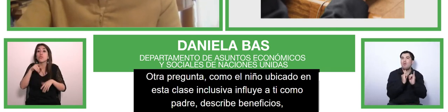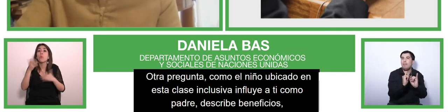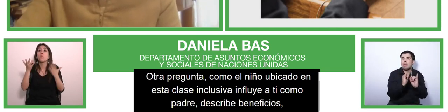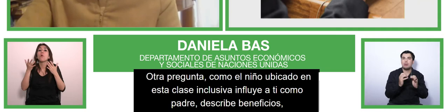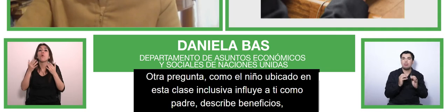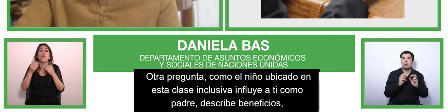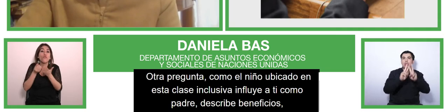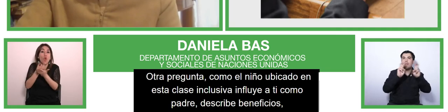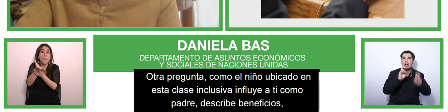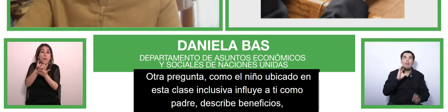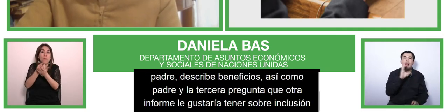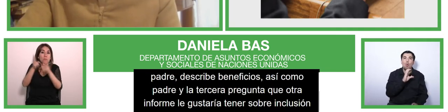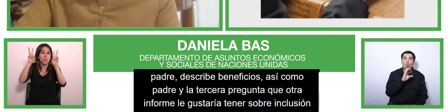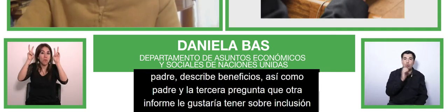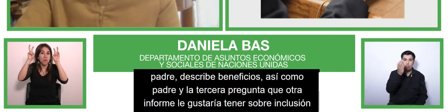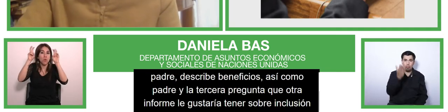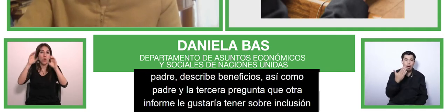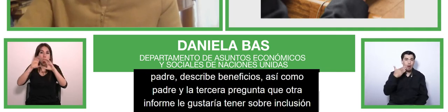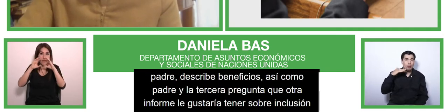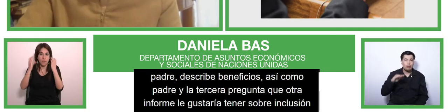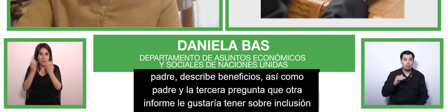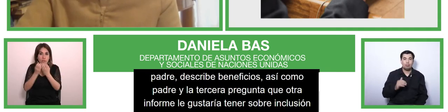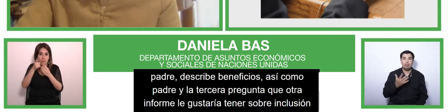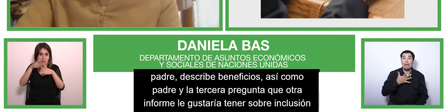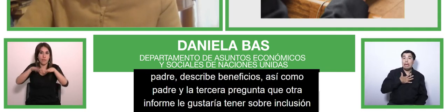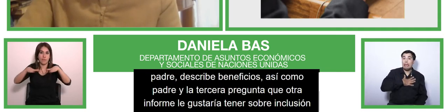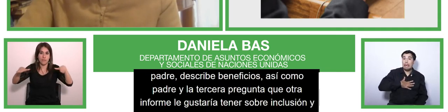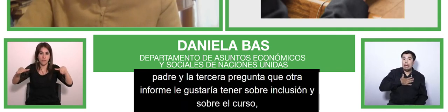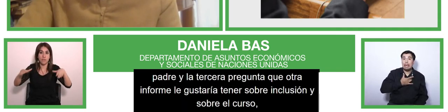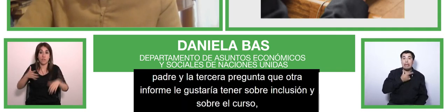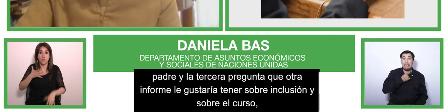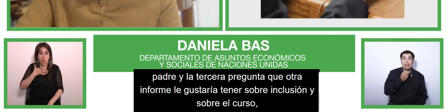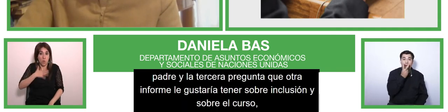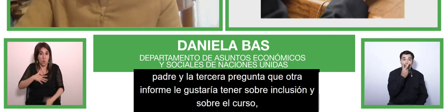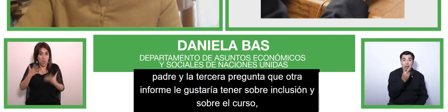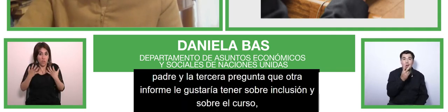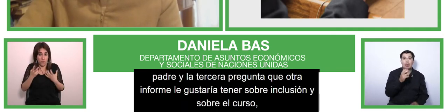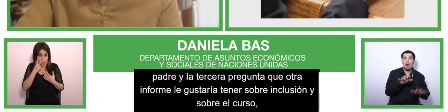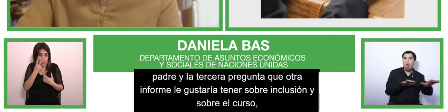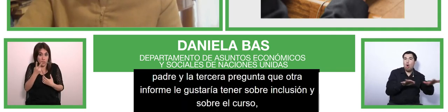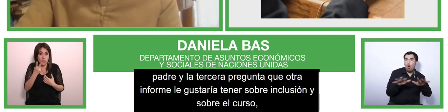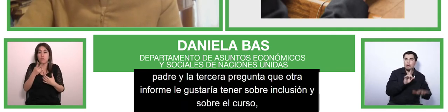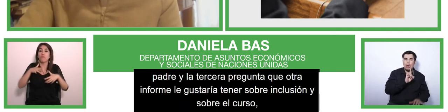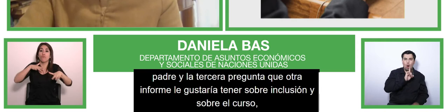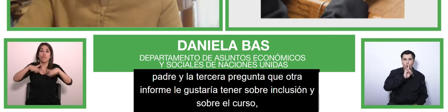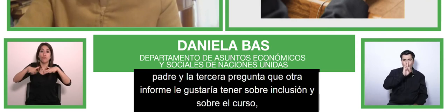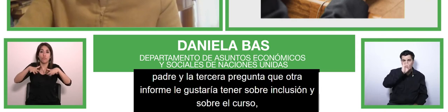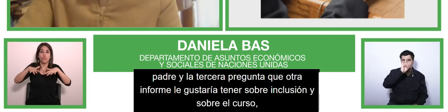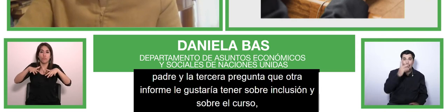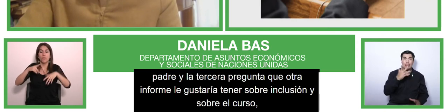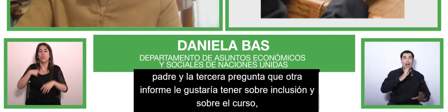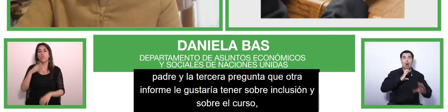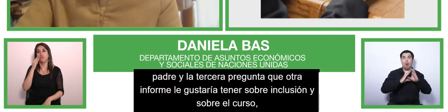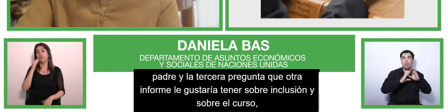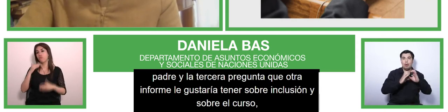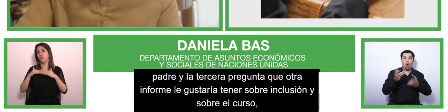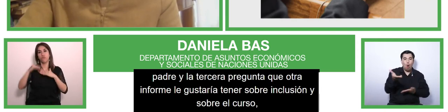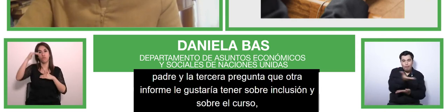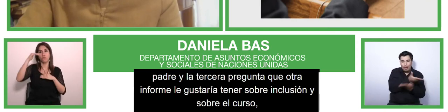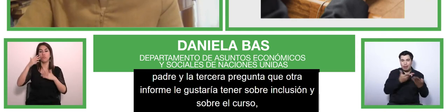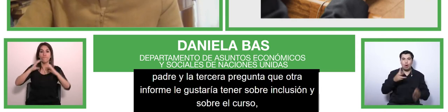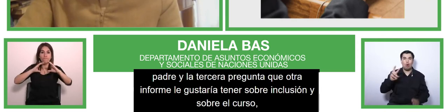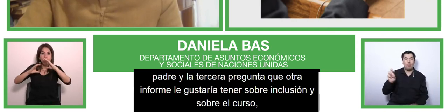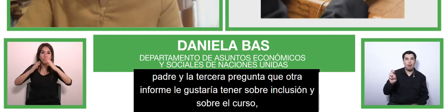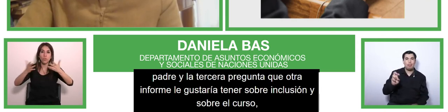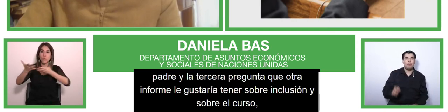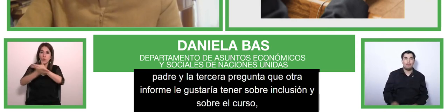to look for trends and prepare a communication that she will share with parents and she also plans to send out a questionnaire